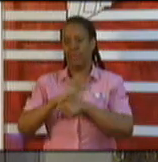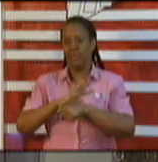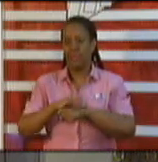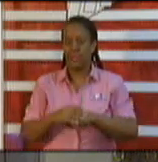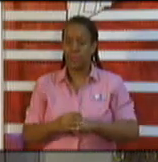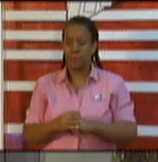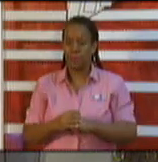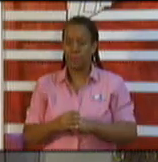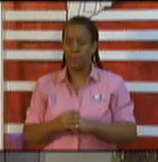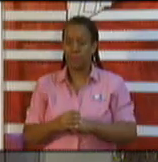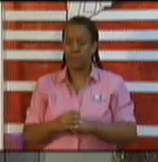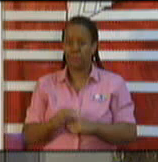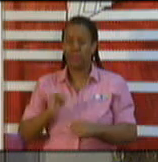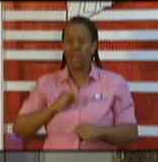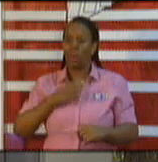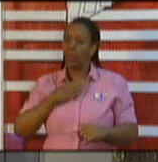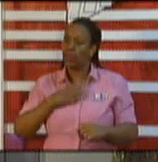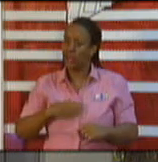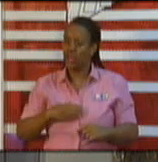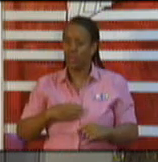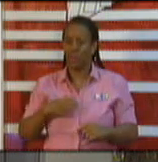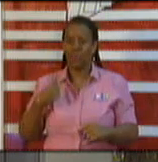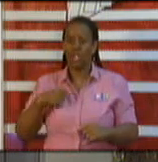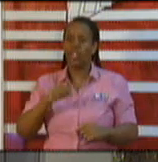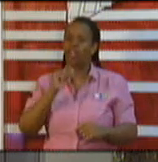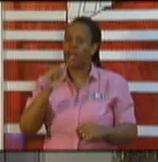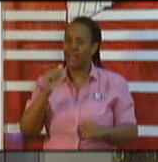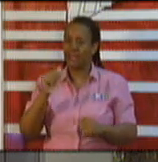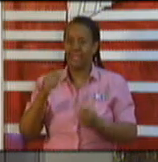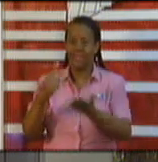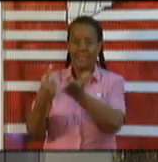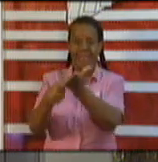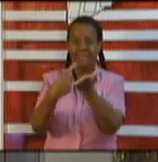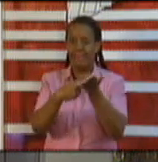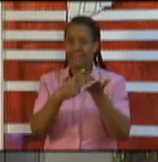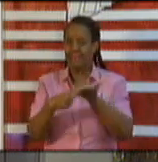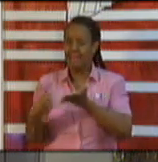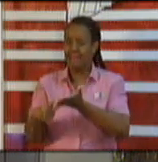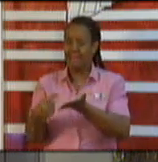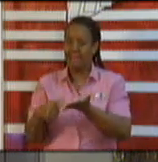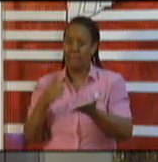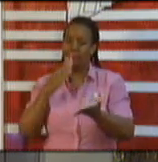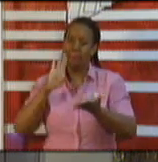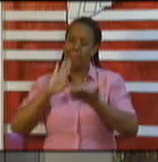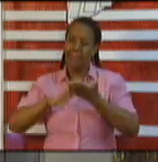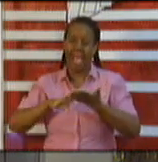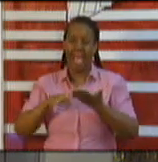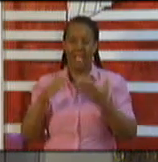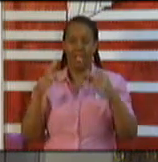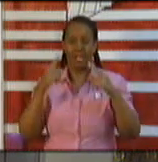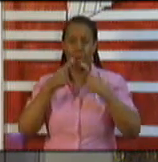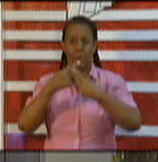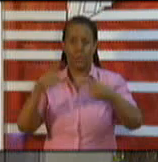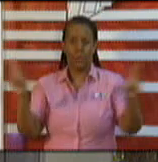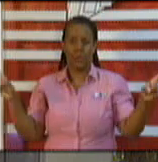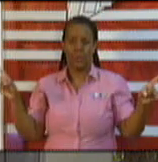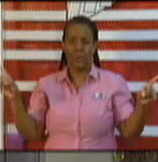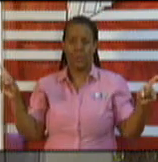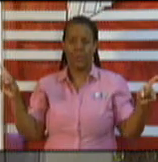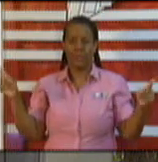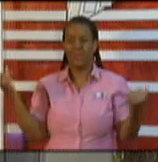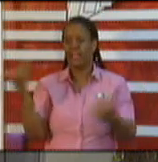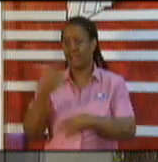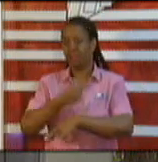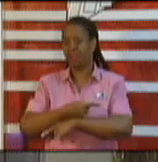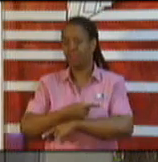I wish we didn't have to discuss these figures today. I also wish that, as Minister of Health,